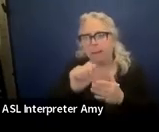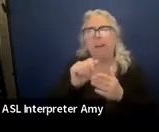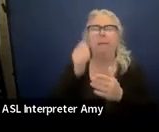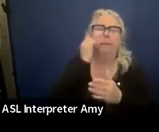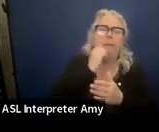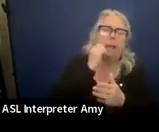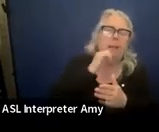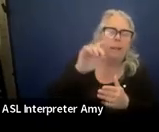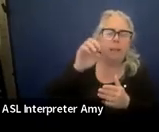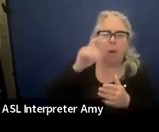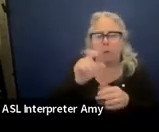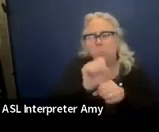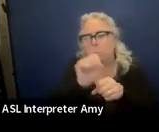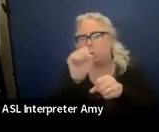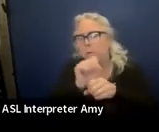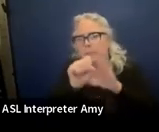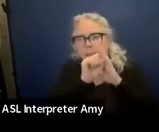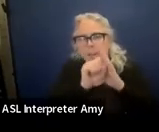work samples.